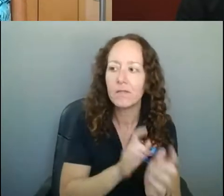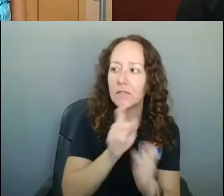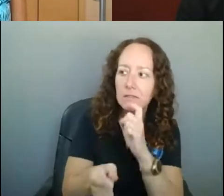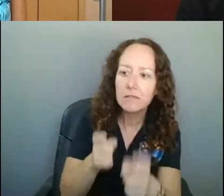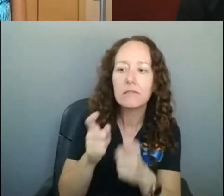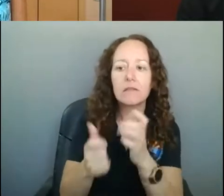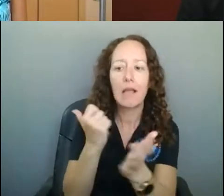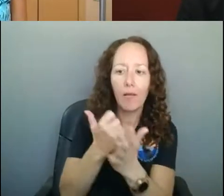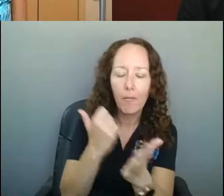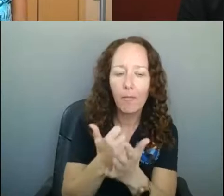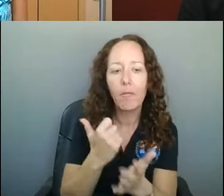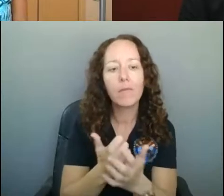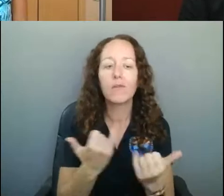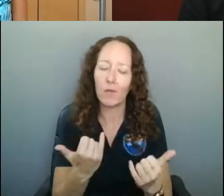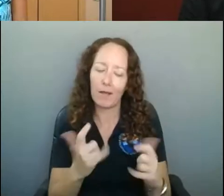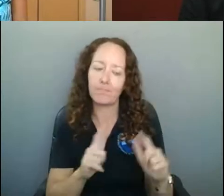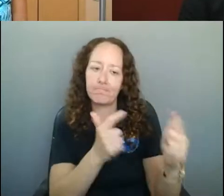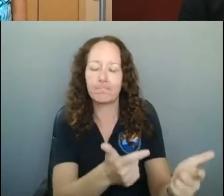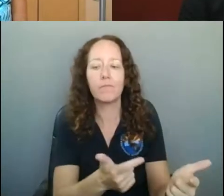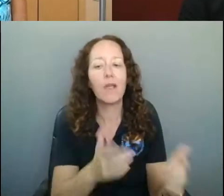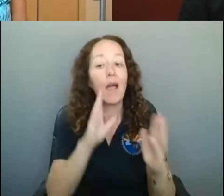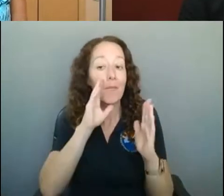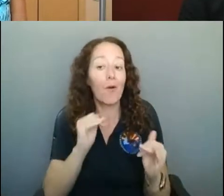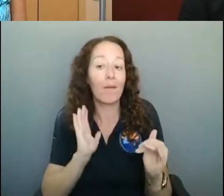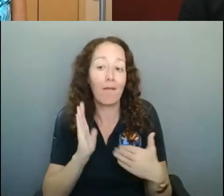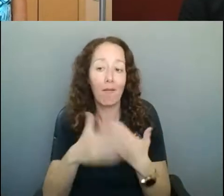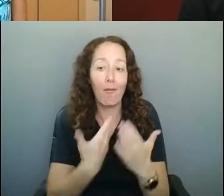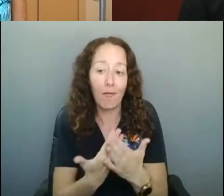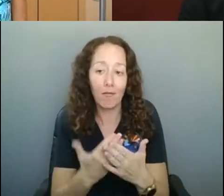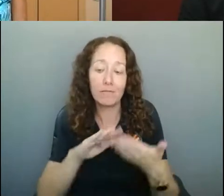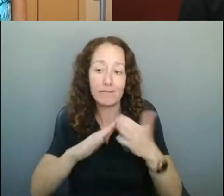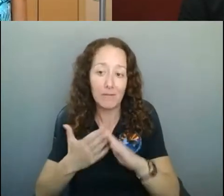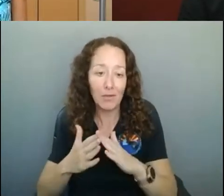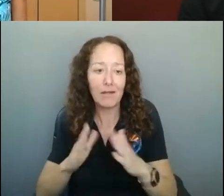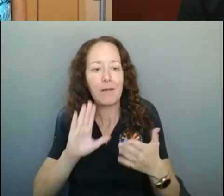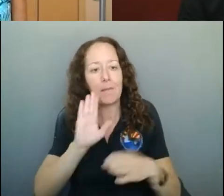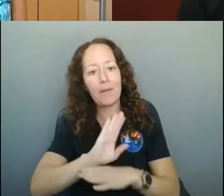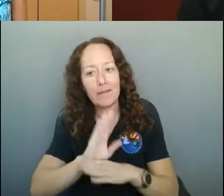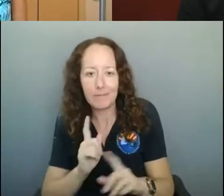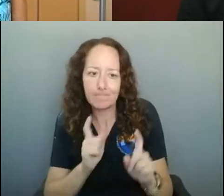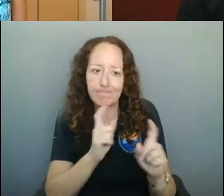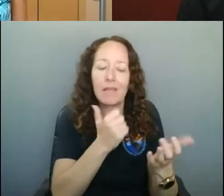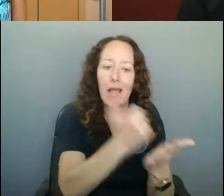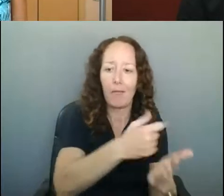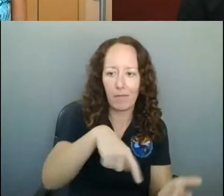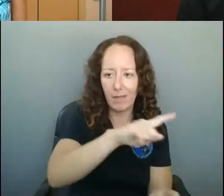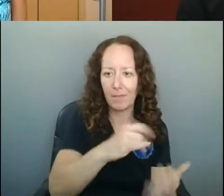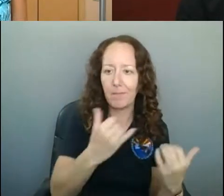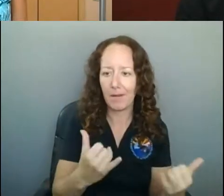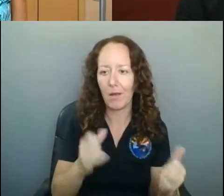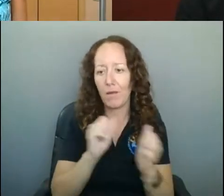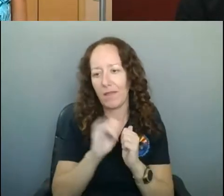our businesses with this campaign. So thank you so much, Sherry, for all that you do for all of our businesses, but especially on the Save Our Bars campaign.